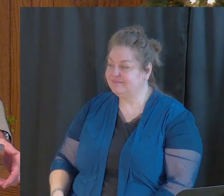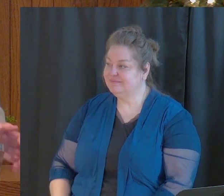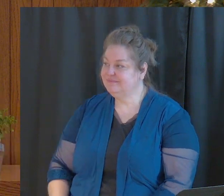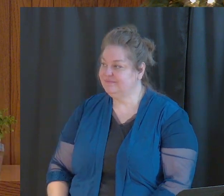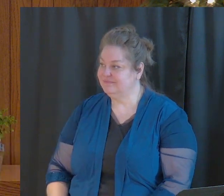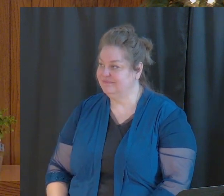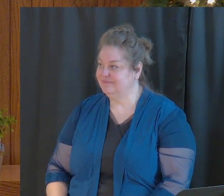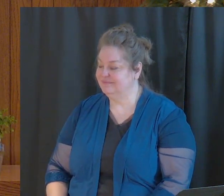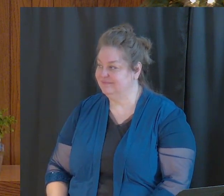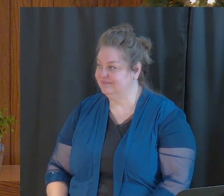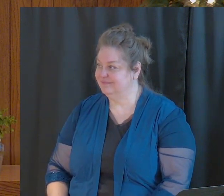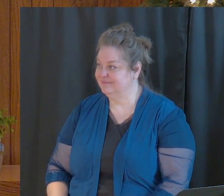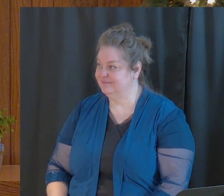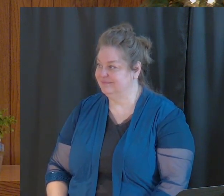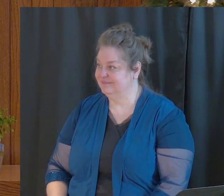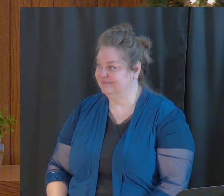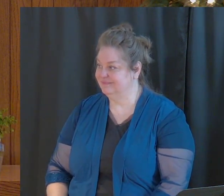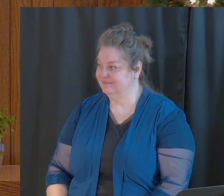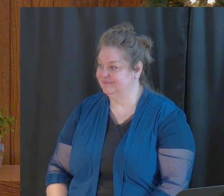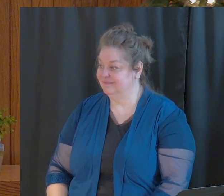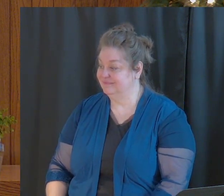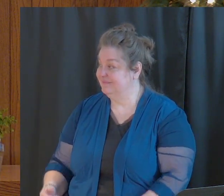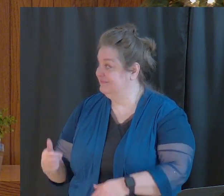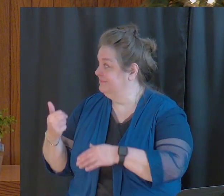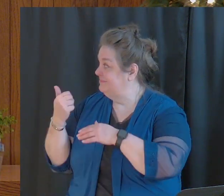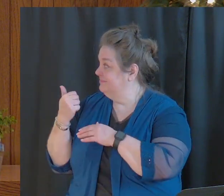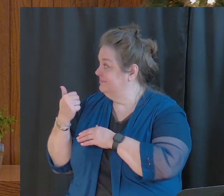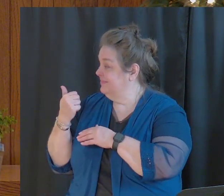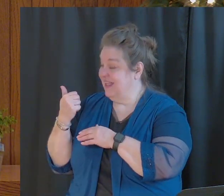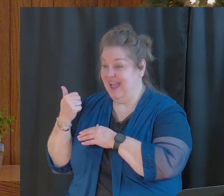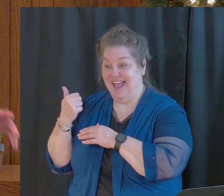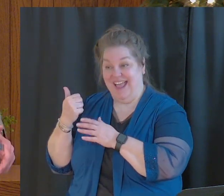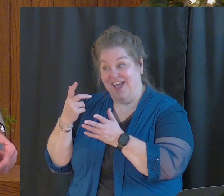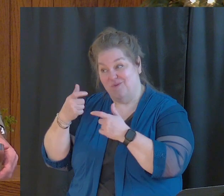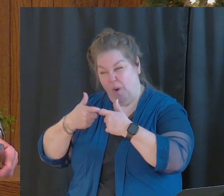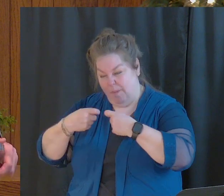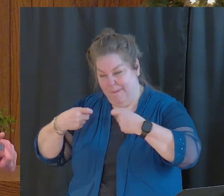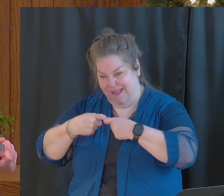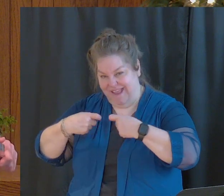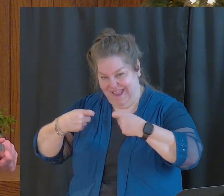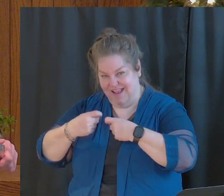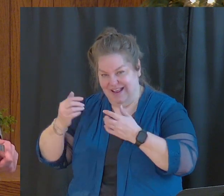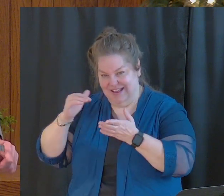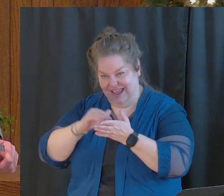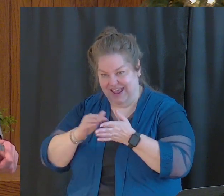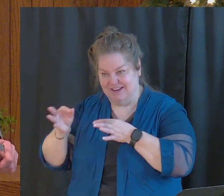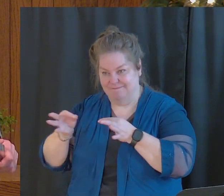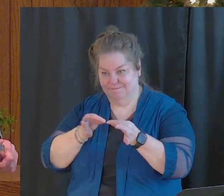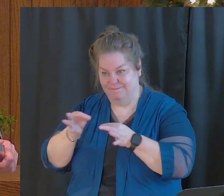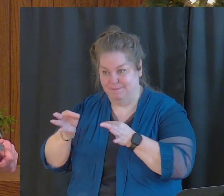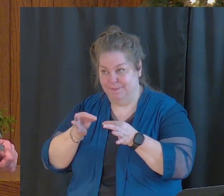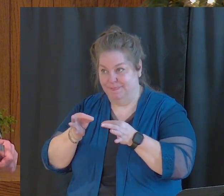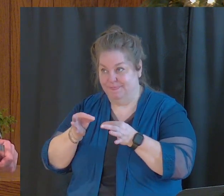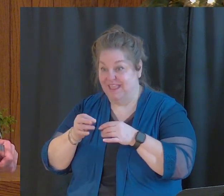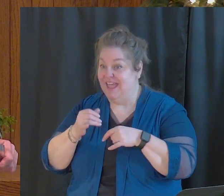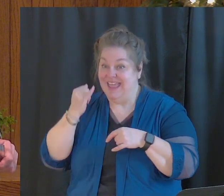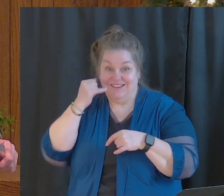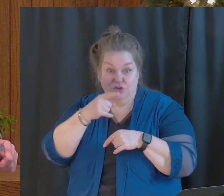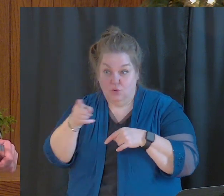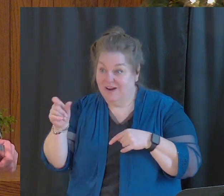I believe, as a rubber band theory I shared with you last week, I believe that if we are not challenged,